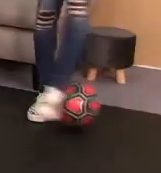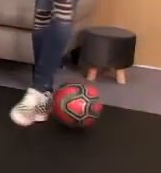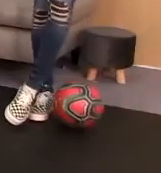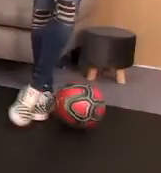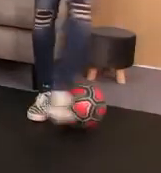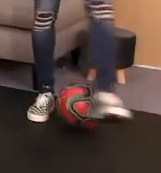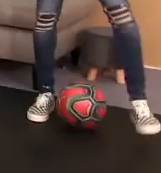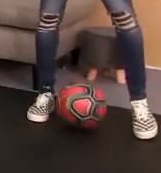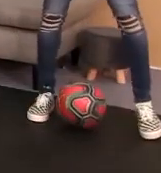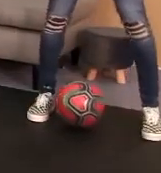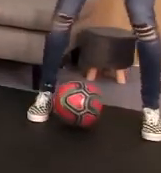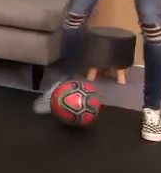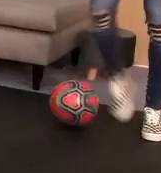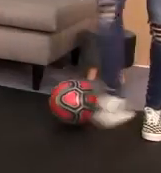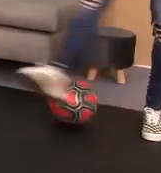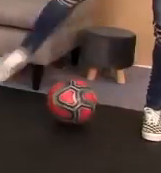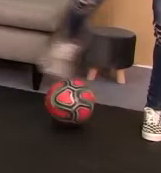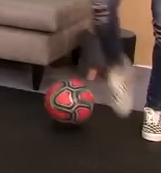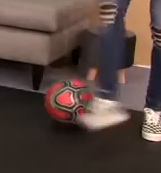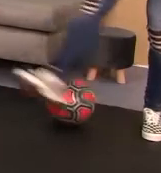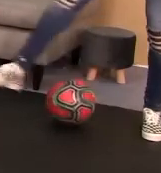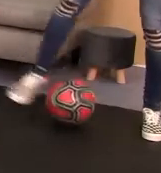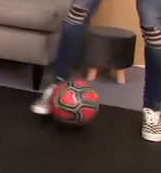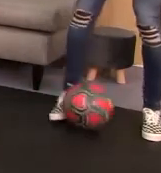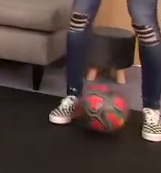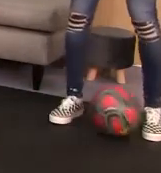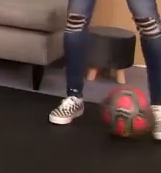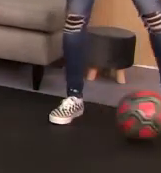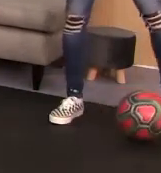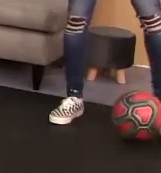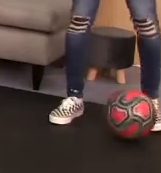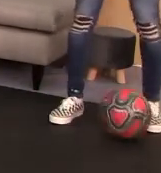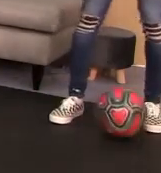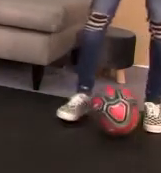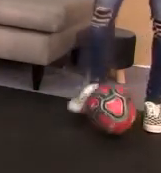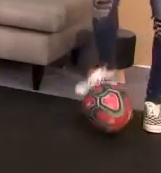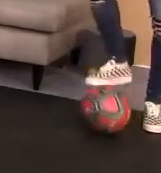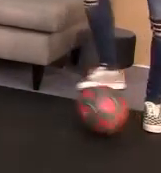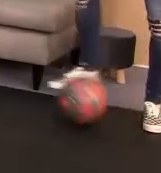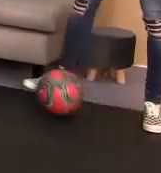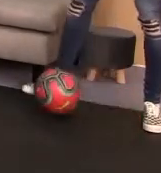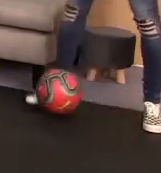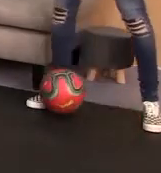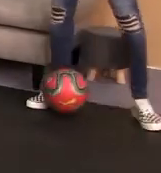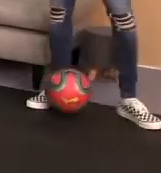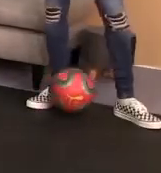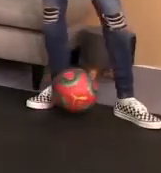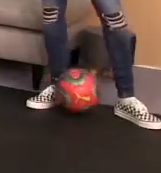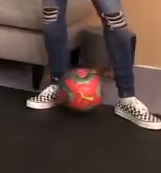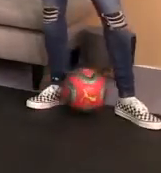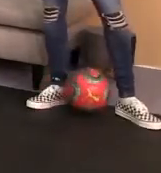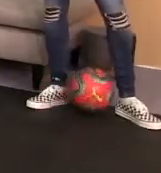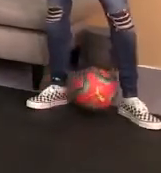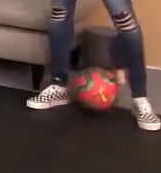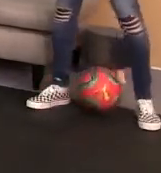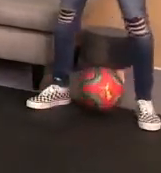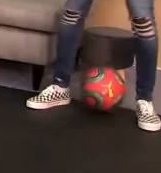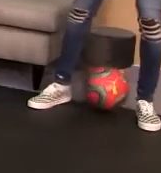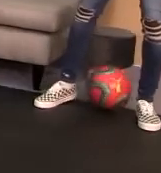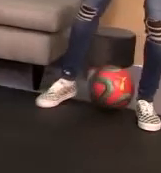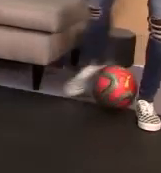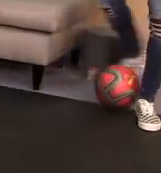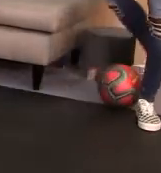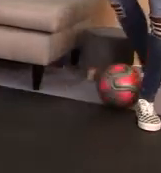yes, yes, yes. My useful technique of studying is just to make sure that I capture the emotion